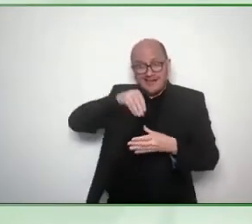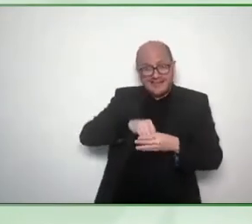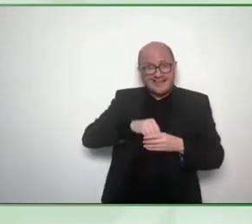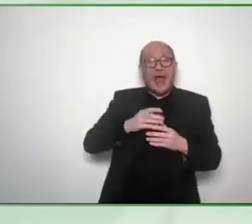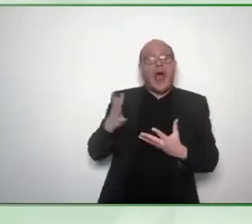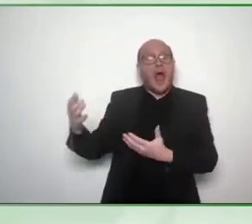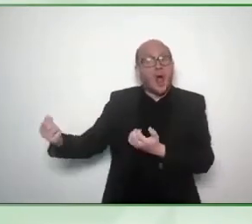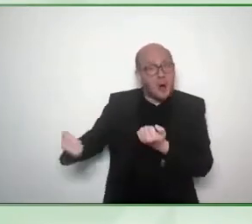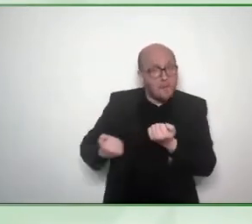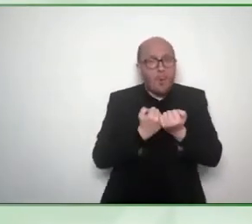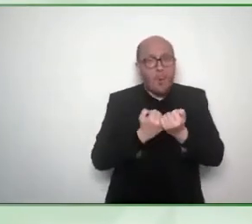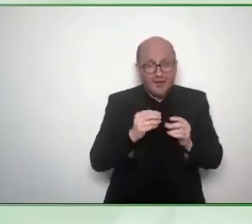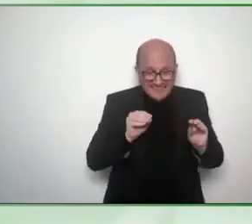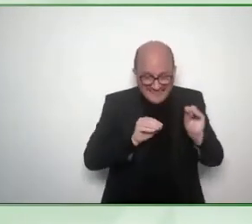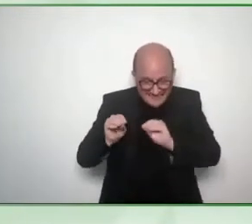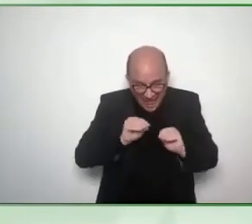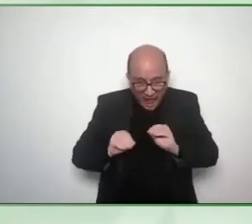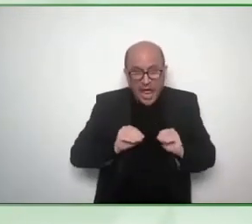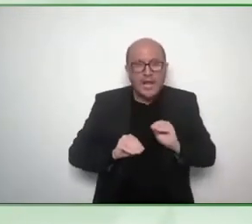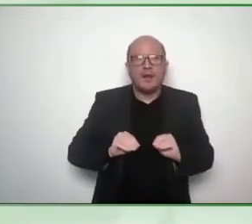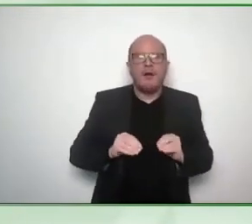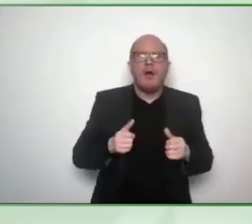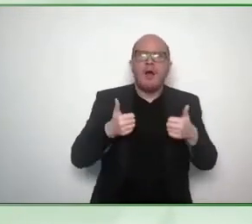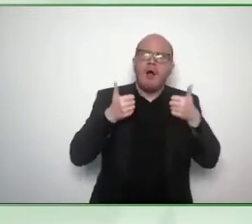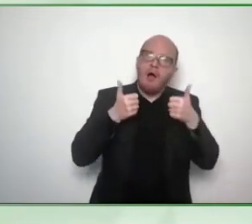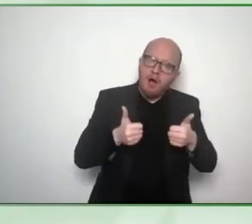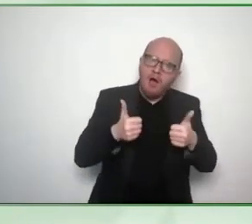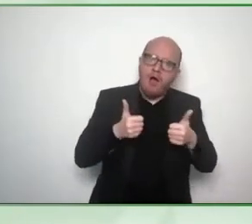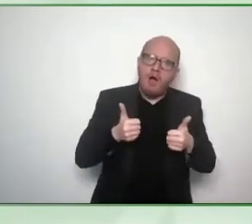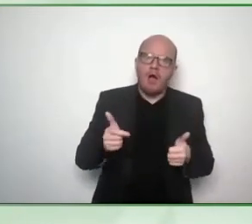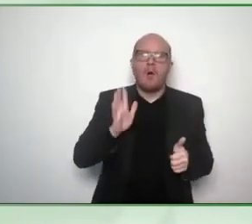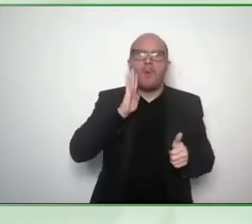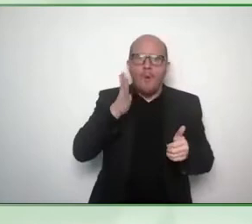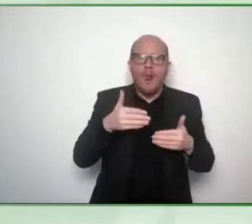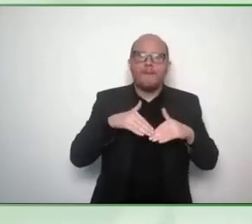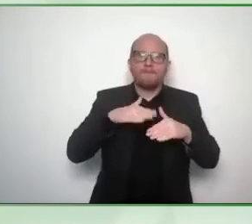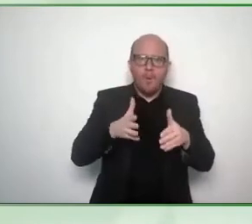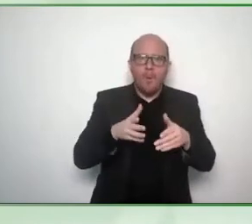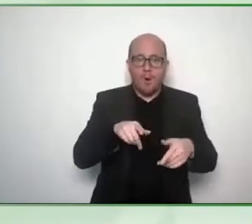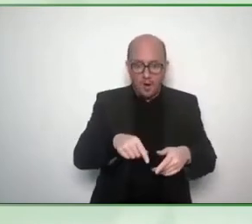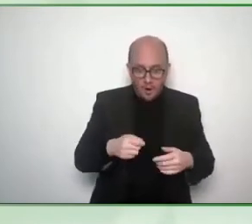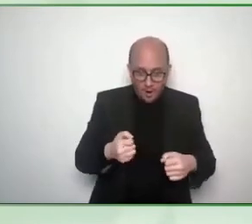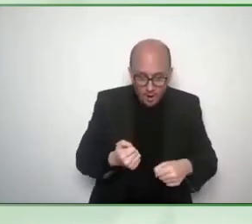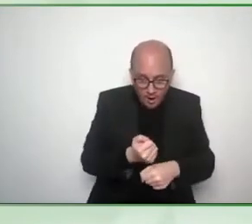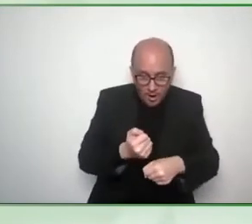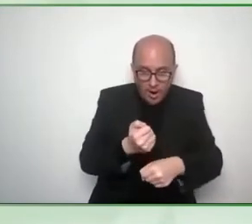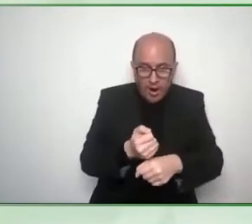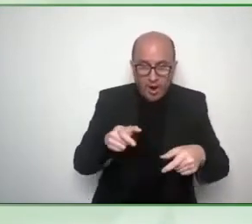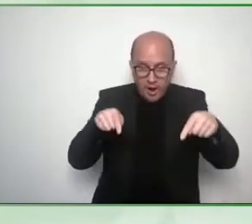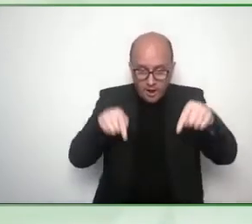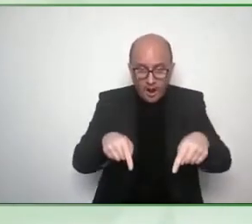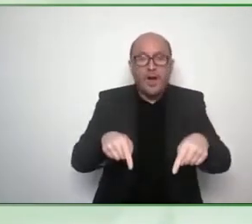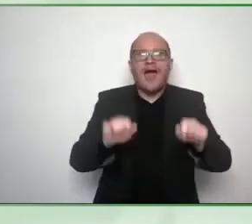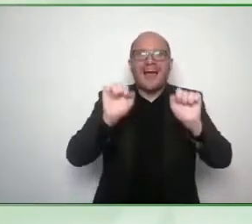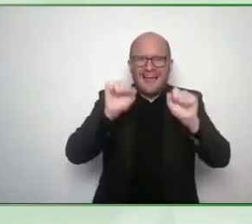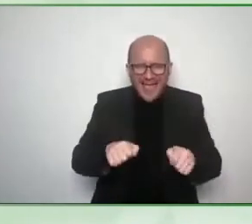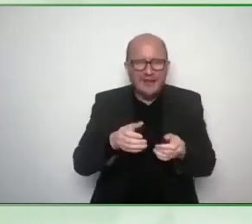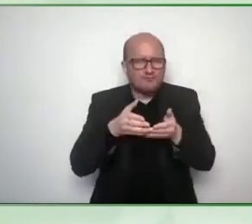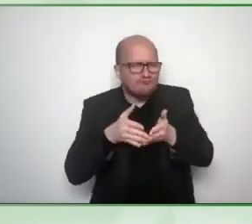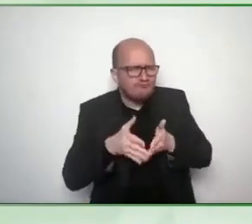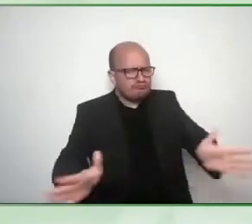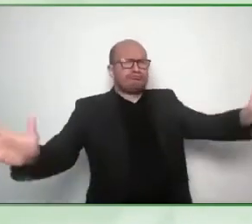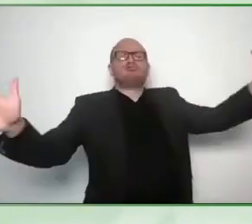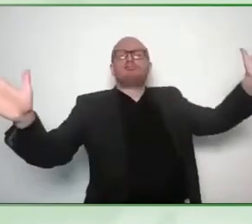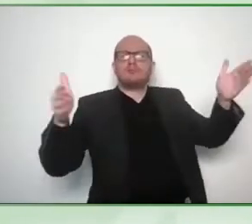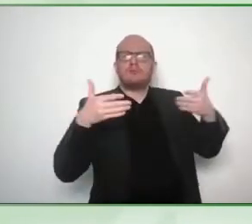but also not not only putting in the center but also co-designing together with the user right absolutely it'll go back to